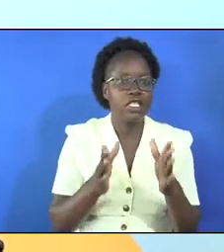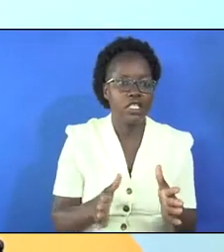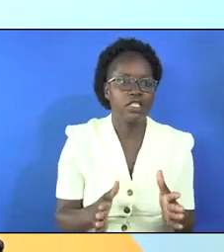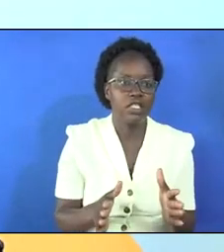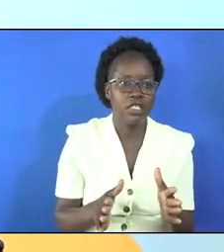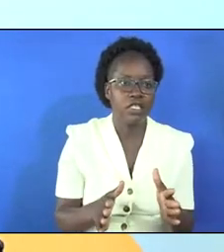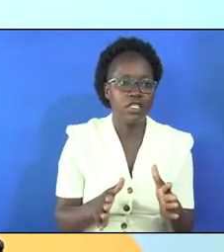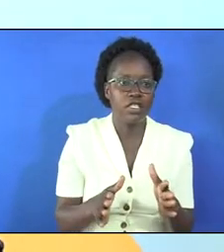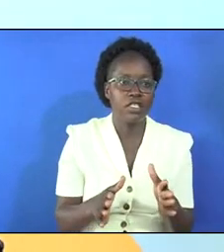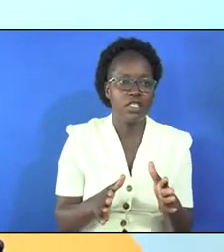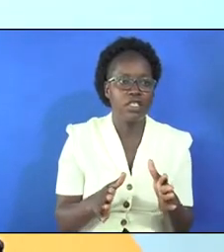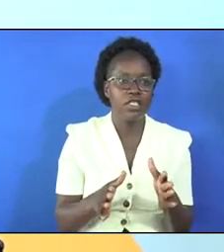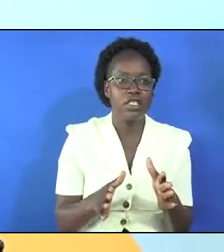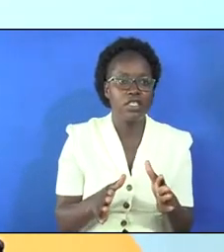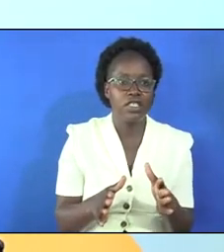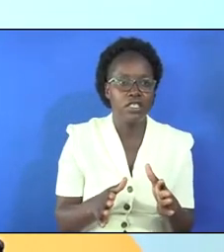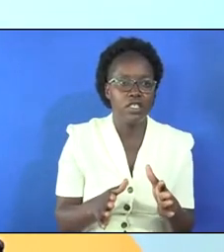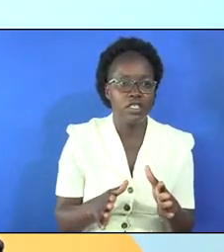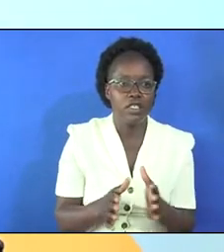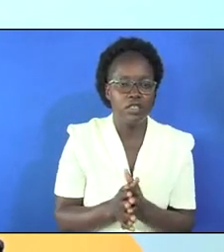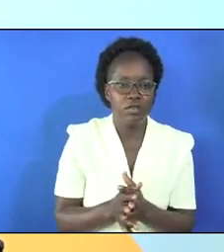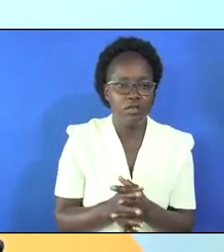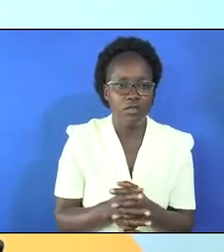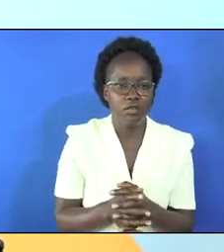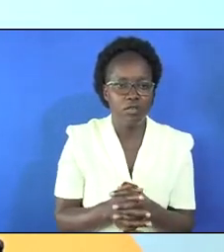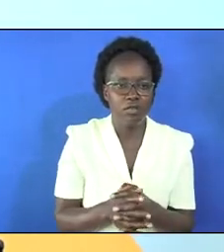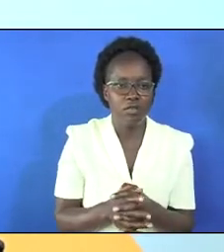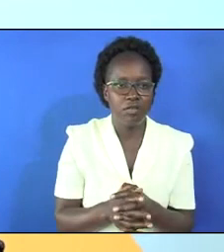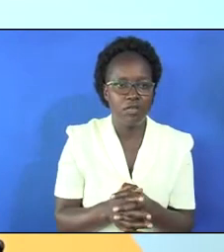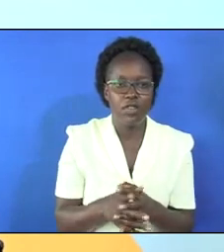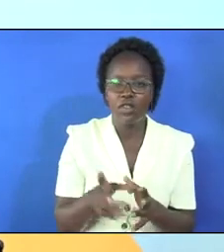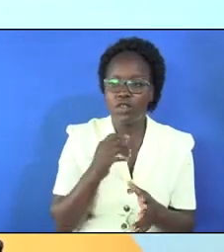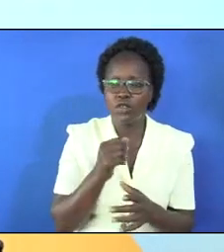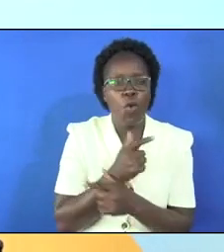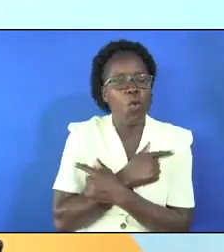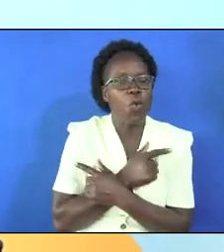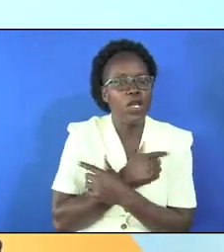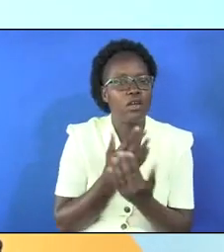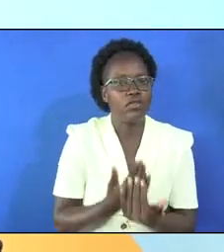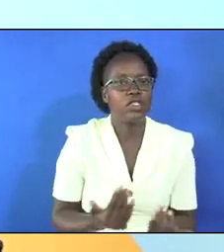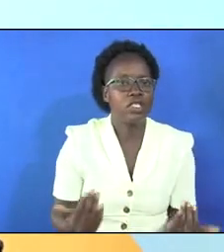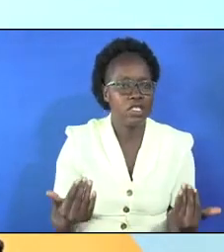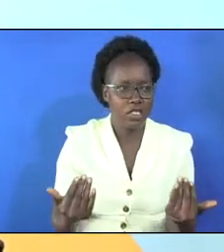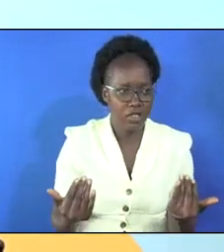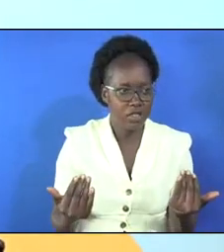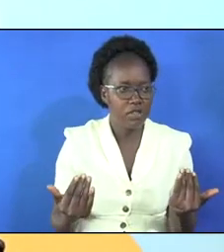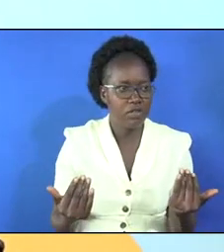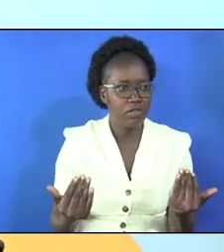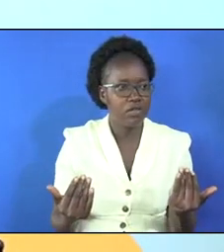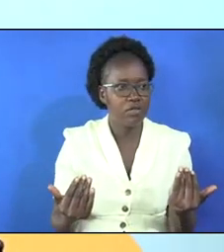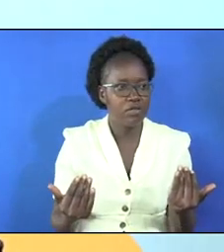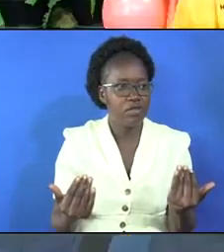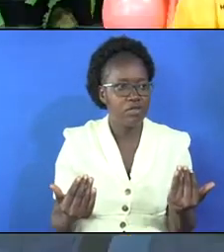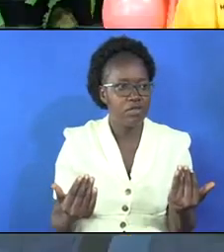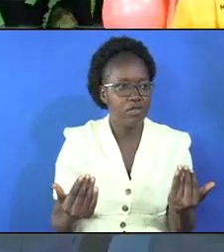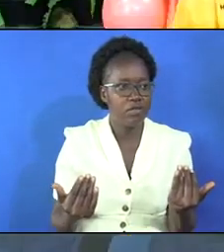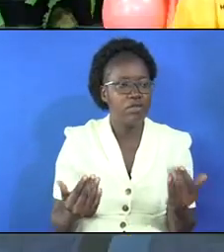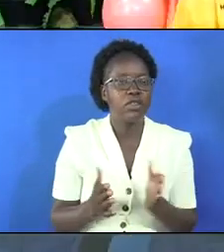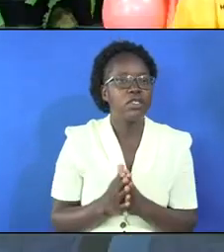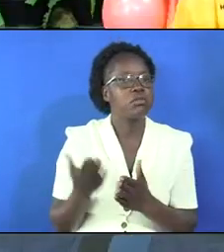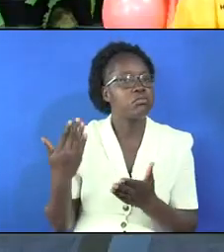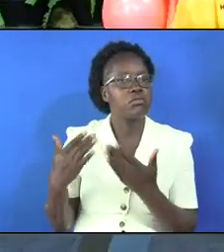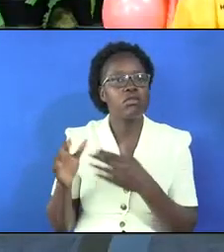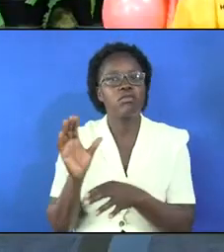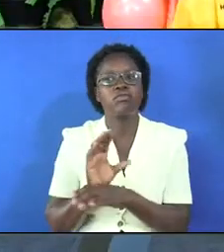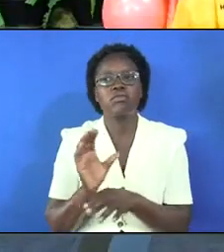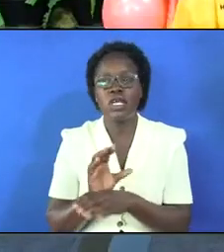director as much as I am a pastor so we love children that is the backbone of